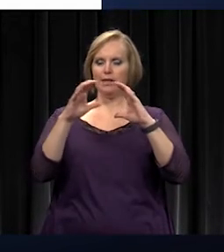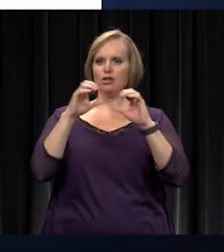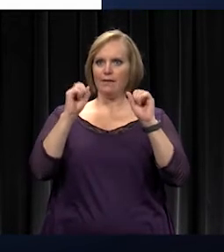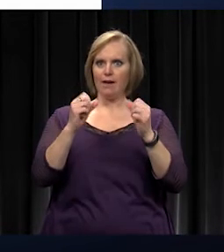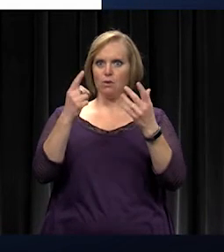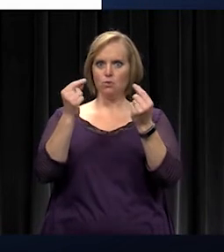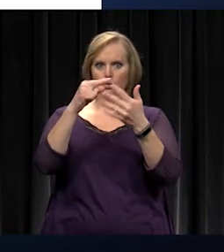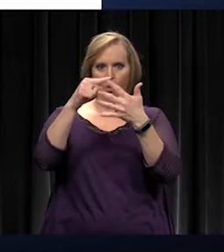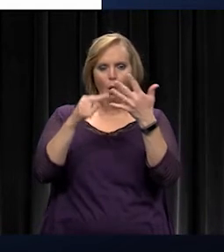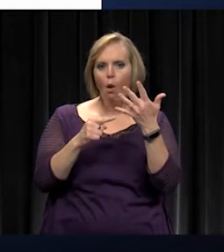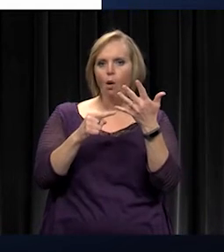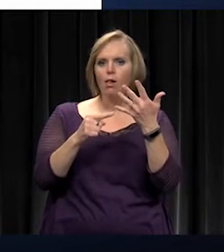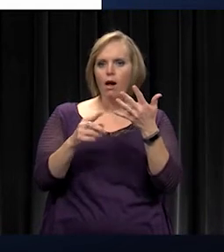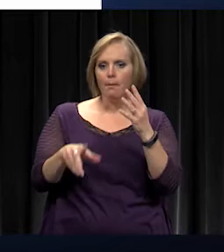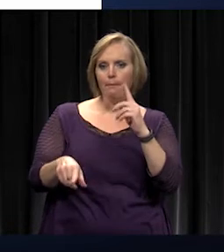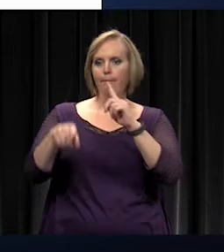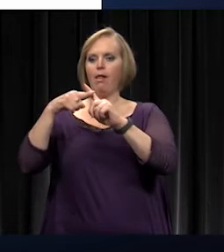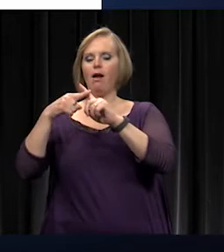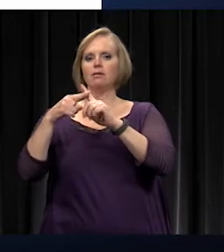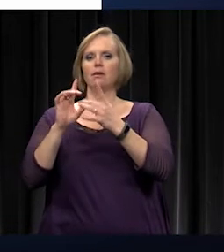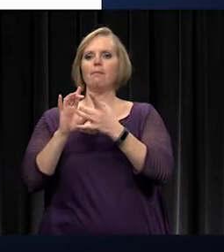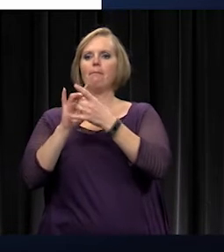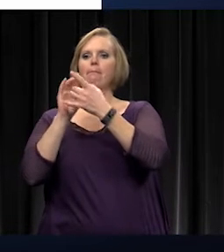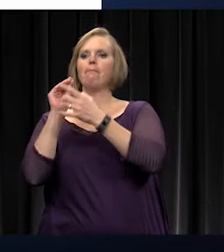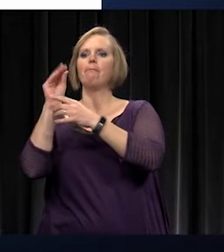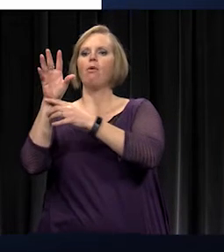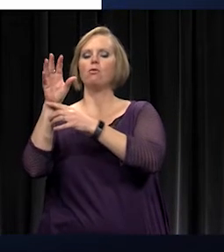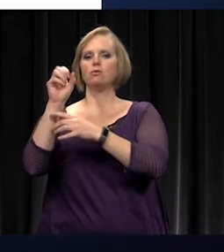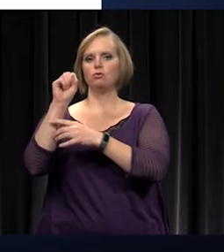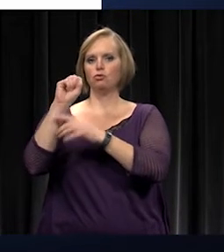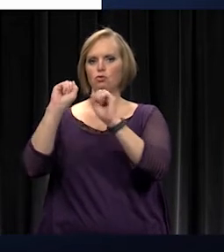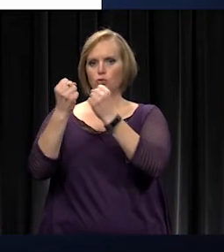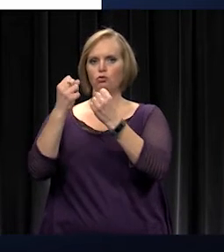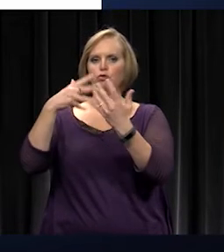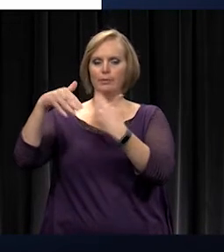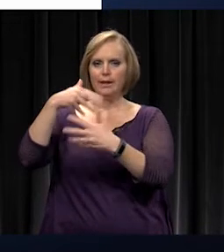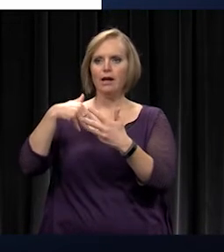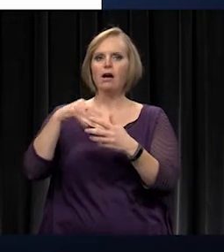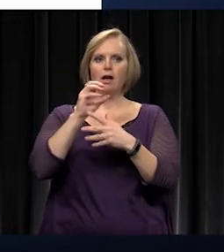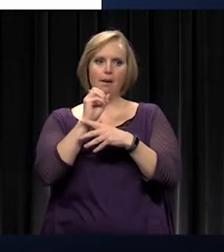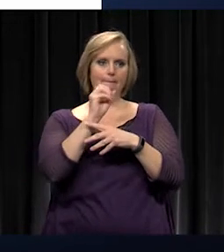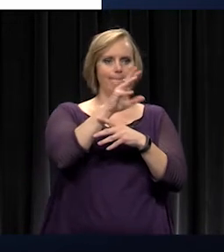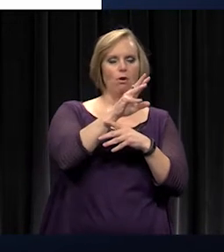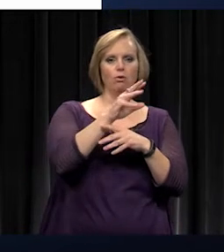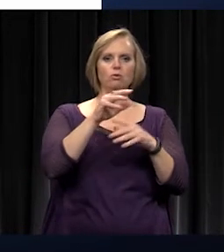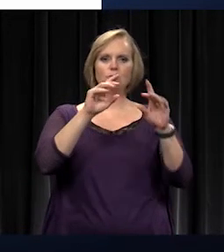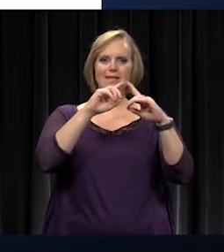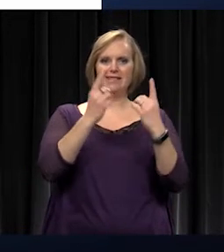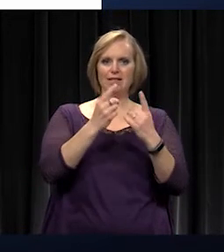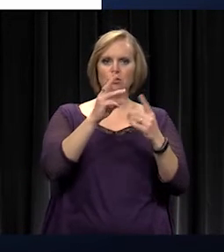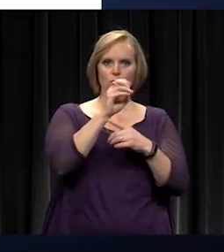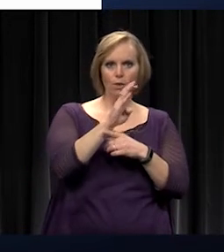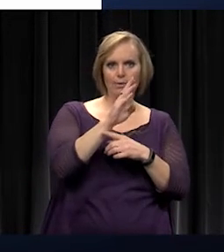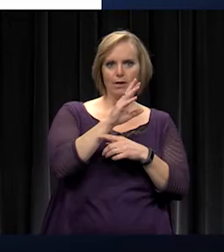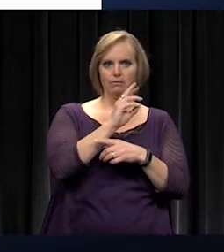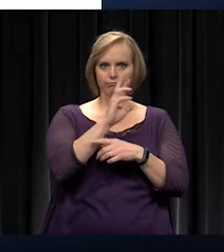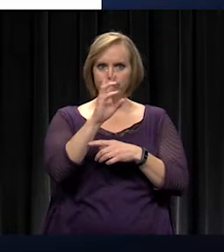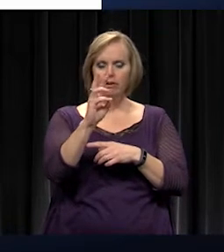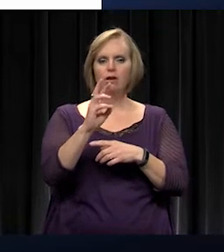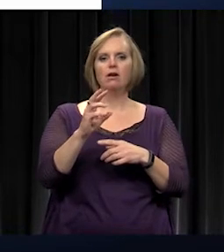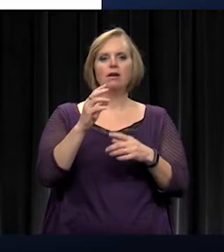all of that, plus posts to social media, plus posts to the district website, all at the same time in a really efficient, effective manner.